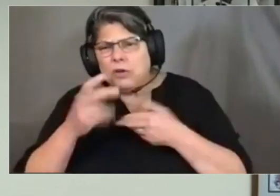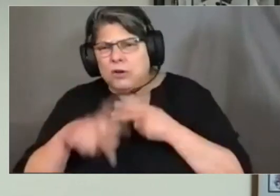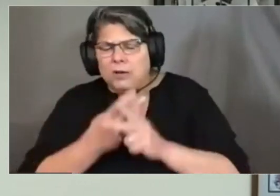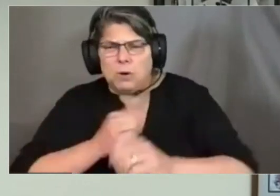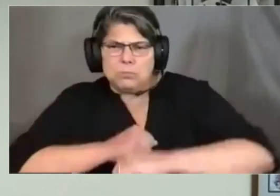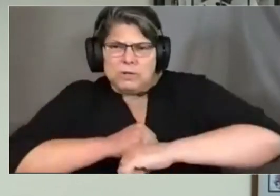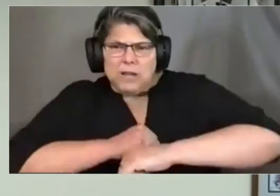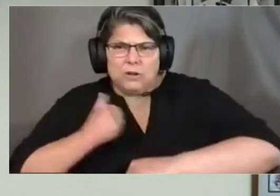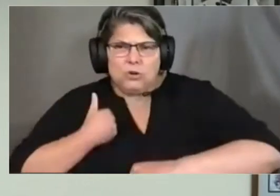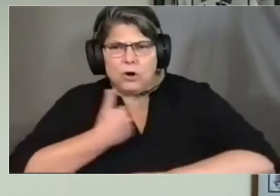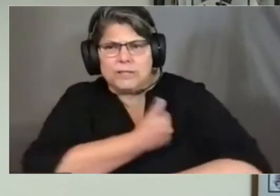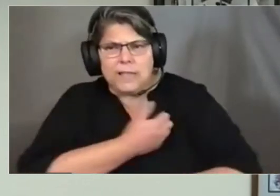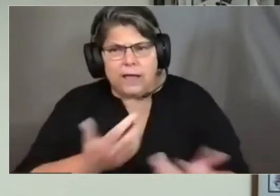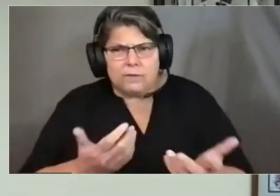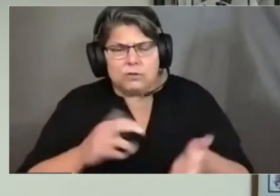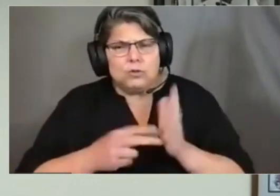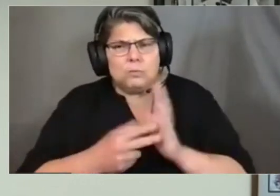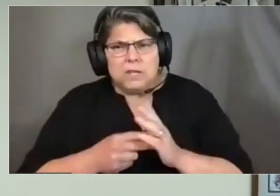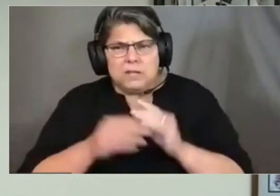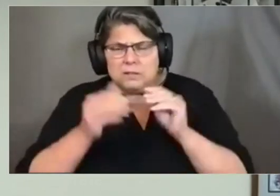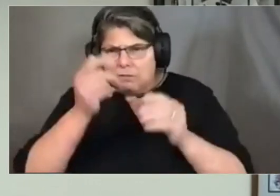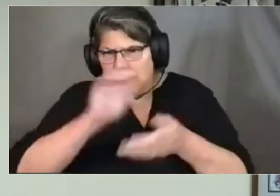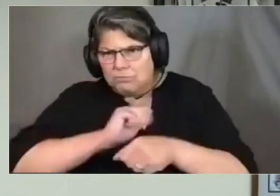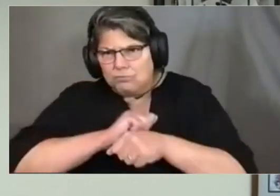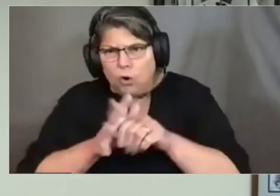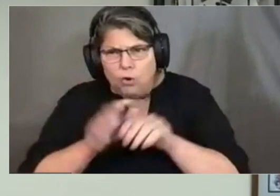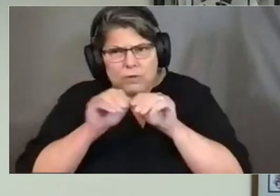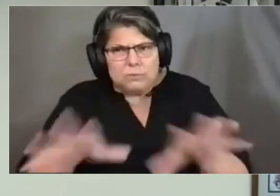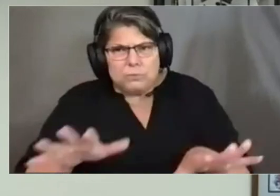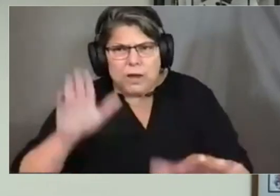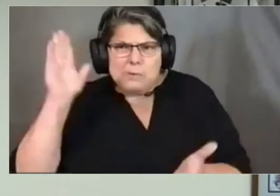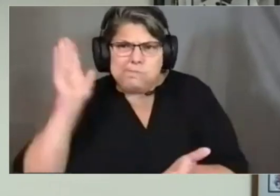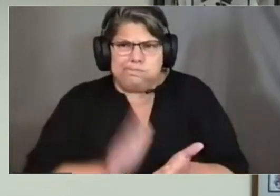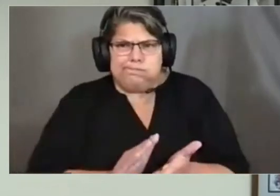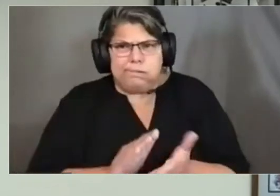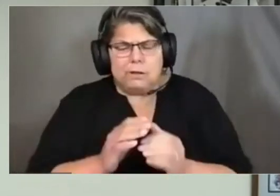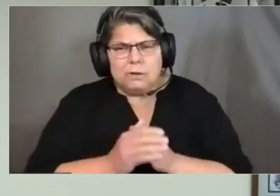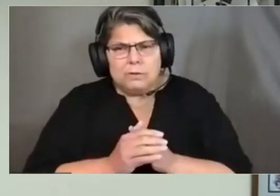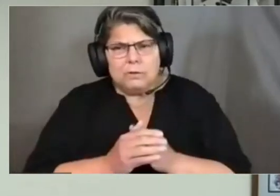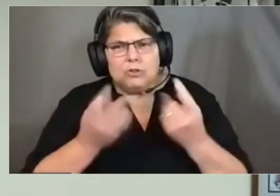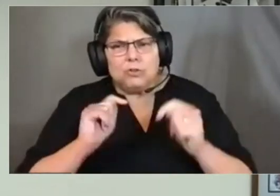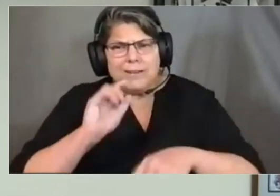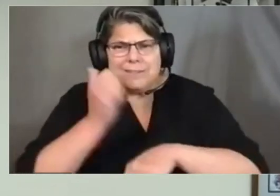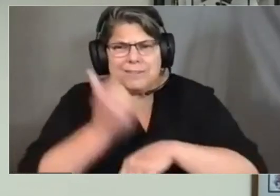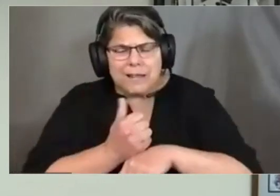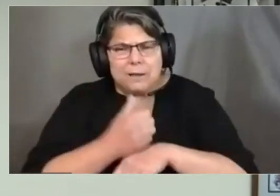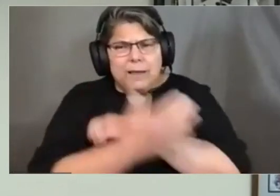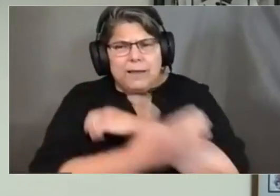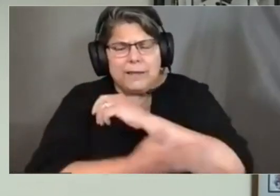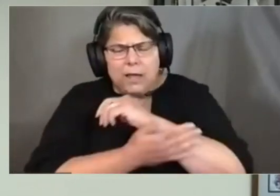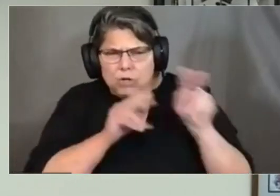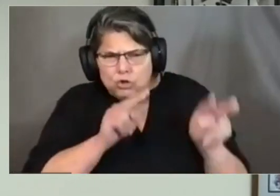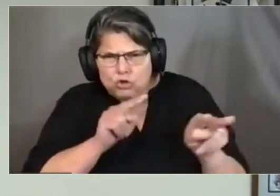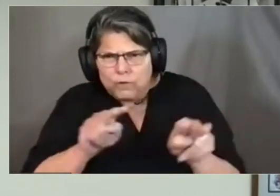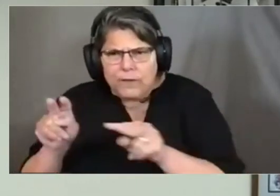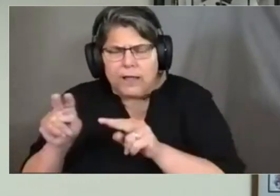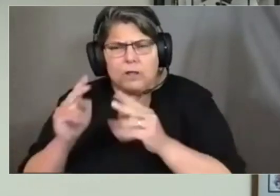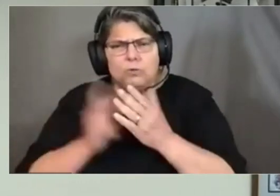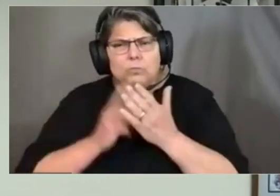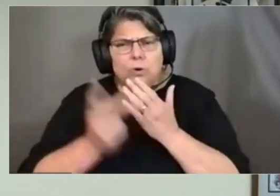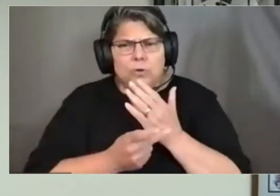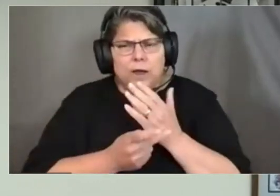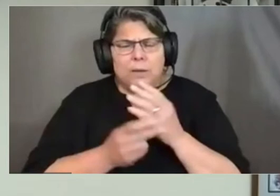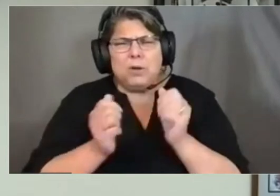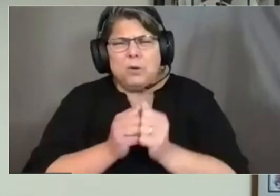keep the spread as low as possible. We're trying to set up a county surveillance program for variants with whole genome